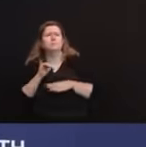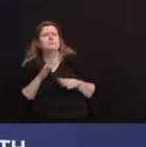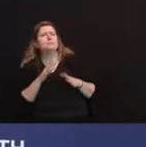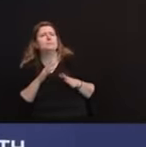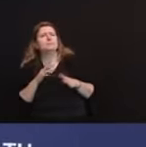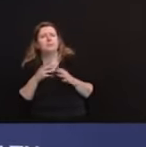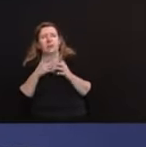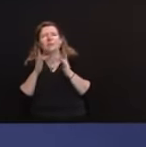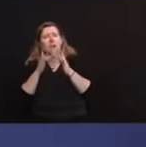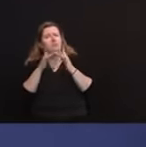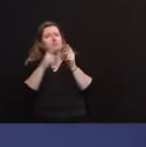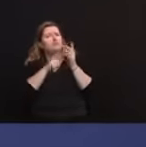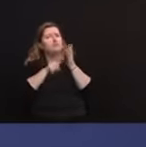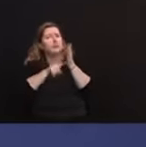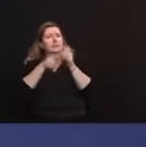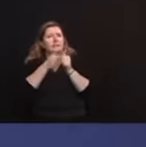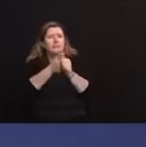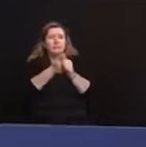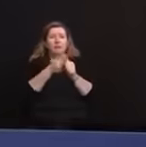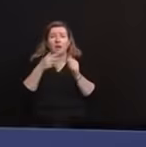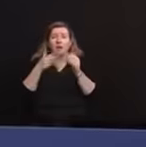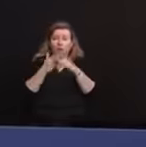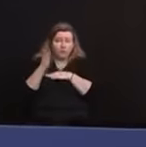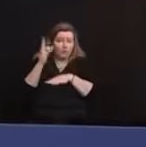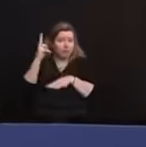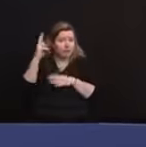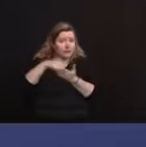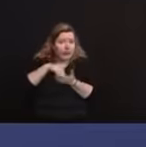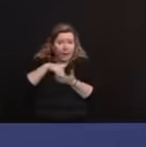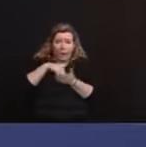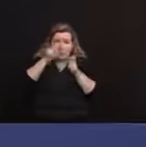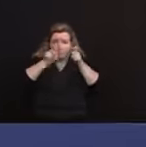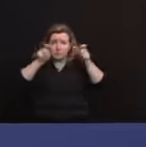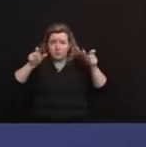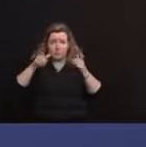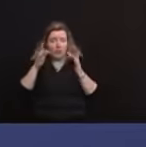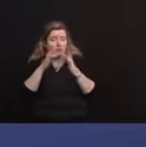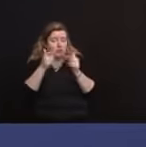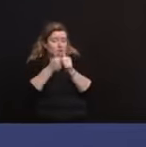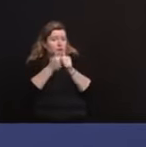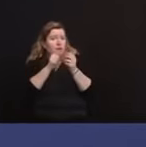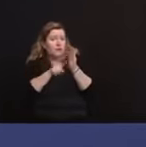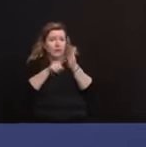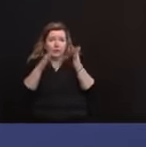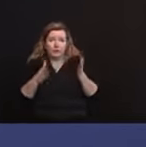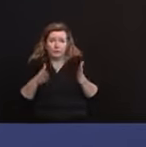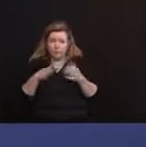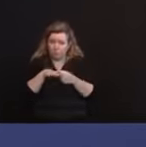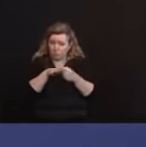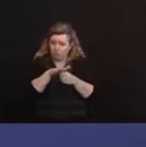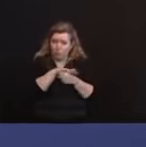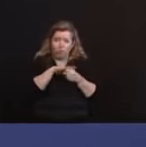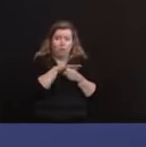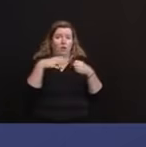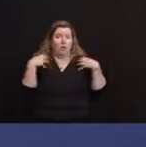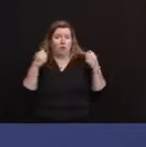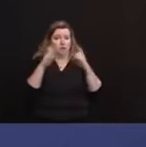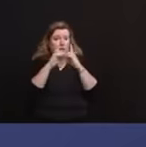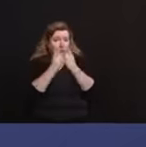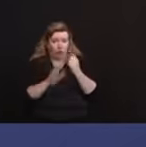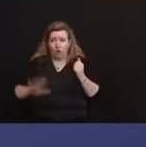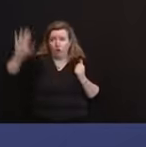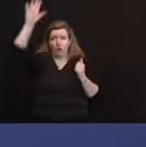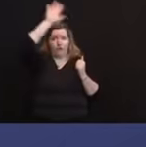over 3,000 contact tracers working in our local health departments. We're following the CDC